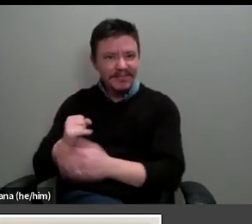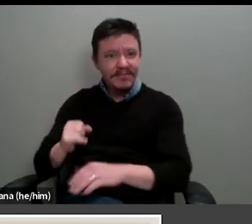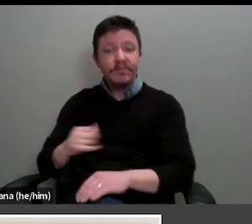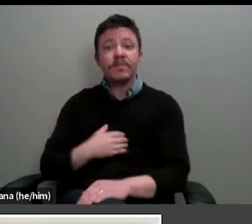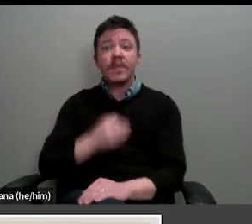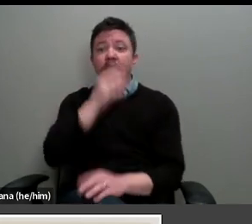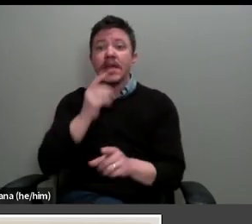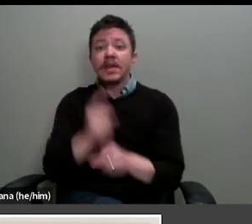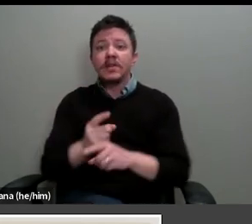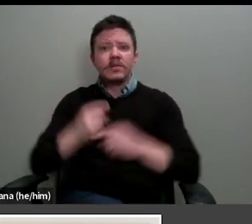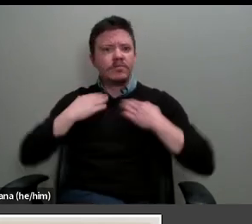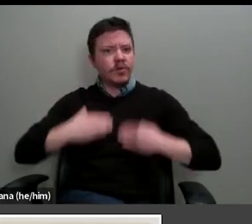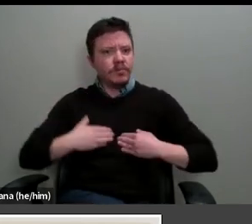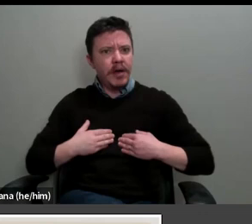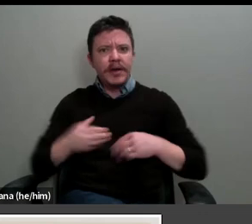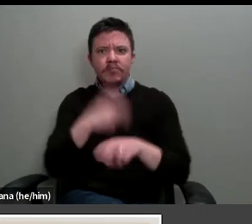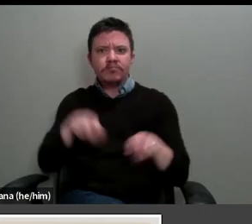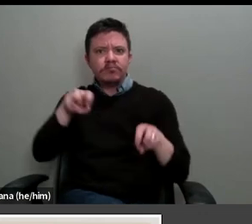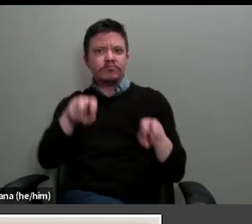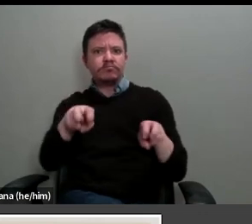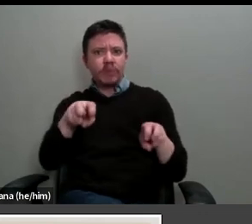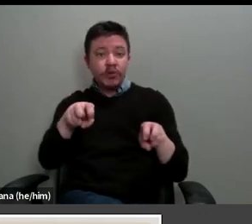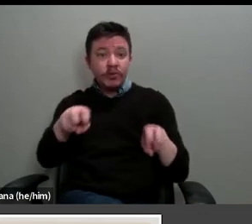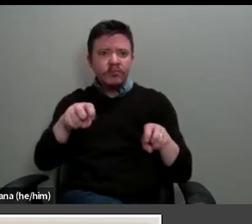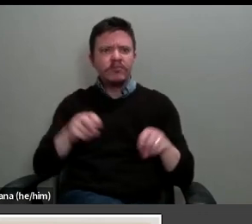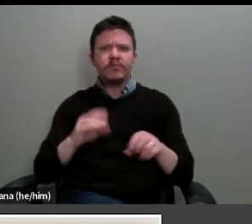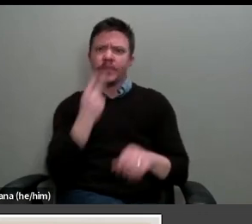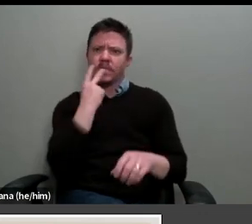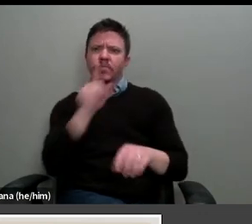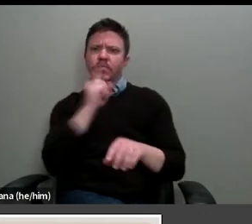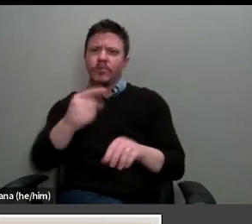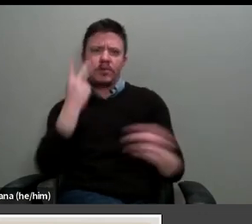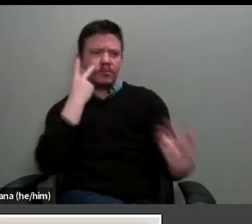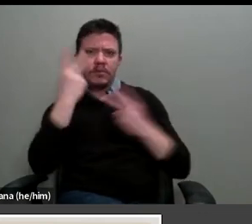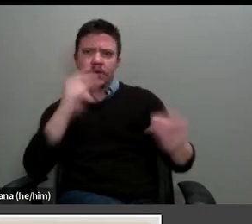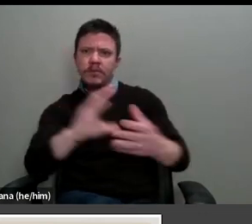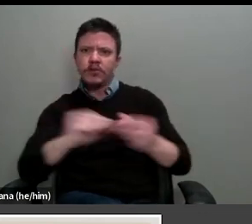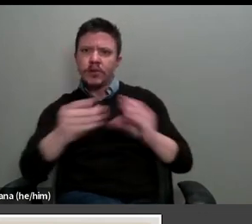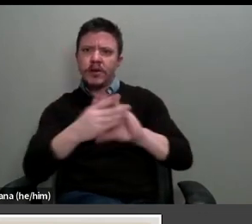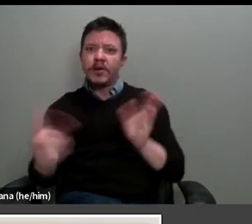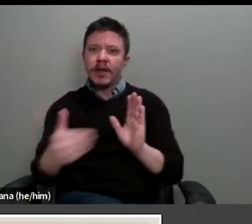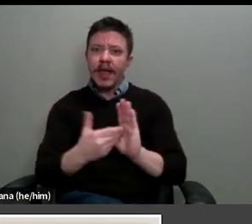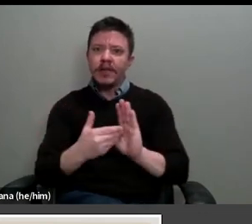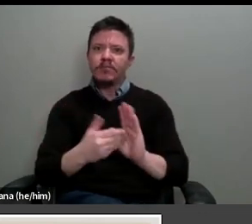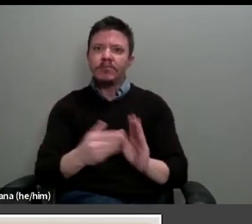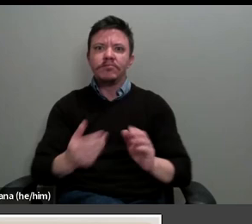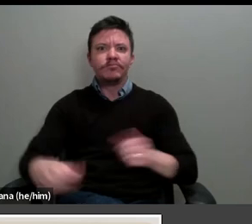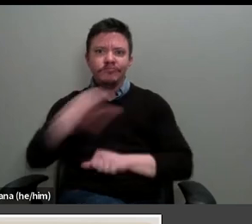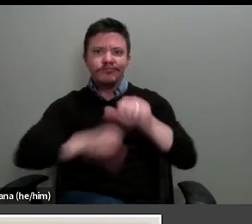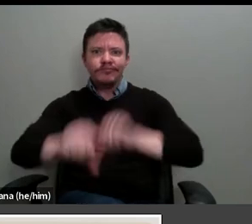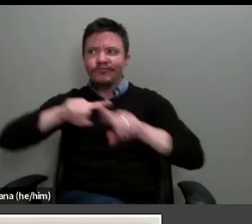structure of the easel at the site of a painting, pushing the visual narrative of mutuality just that little bit further.